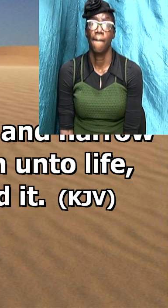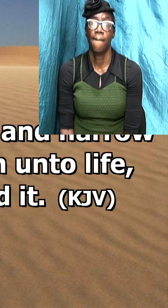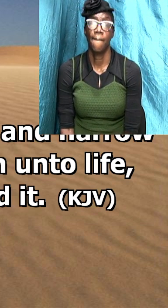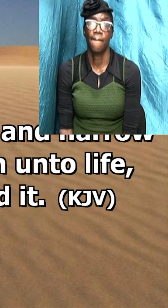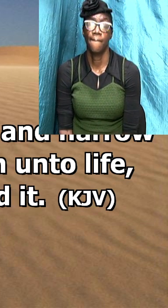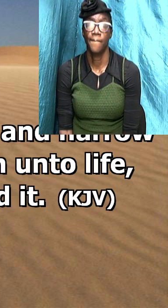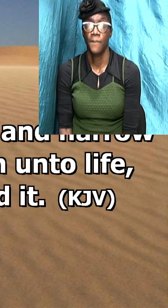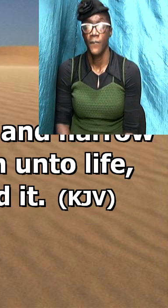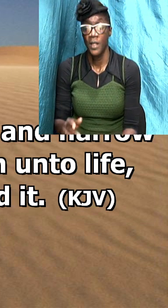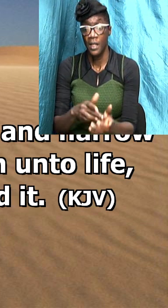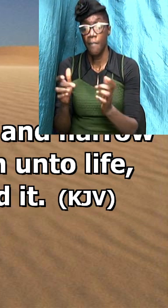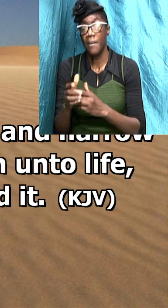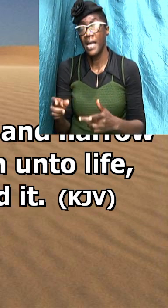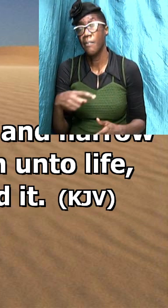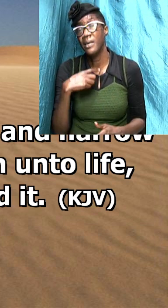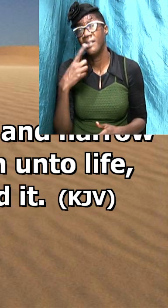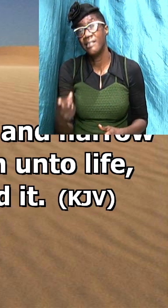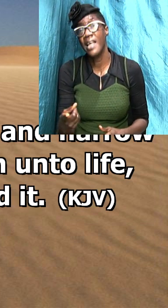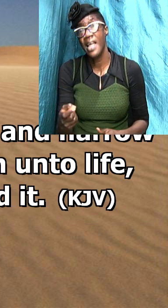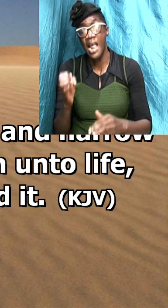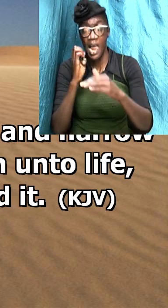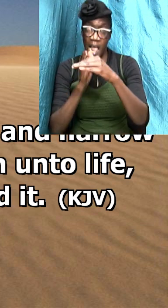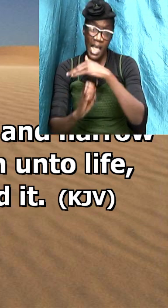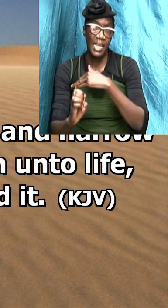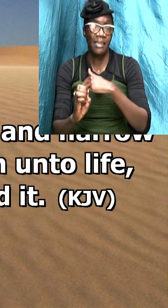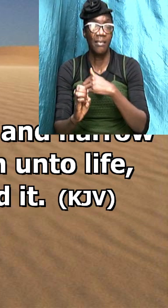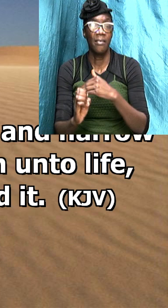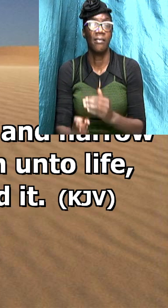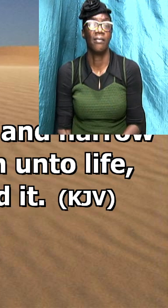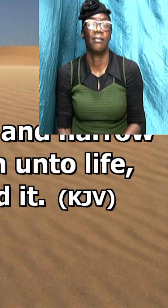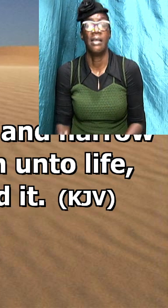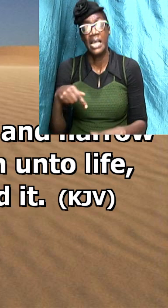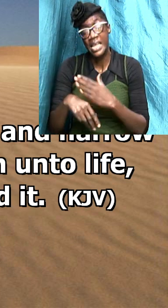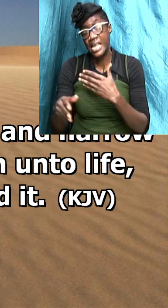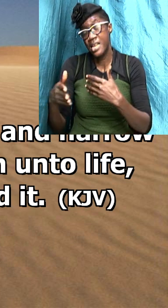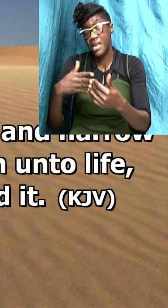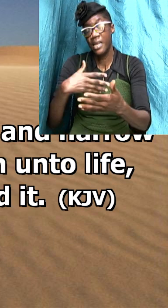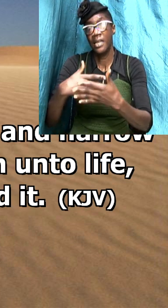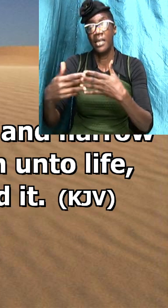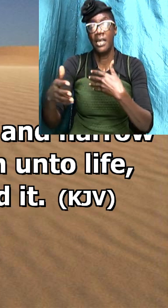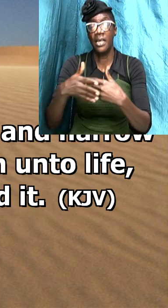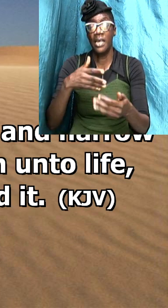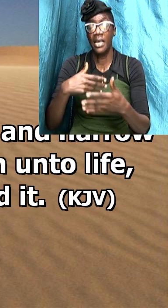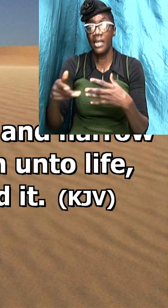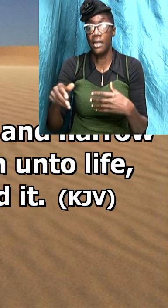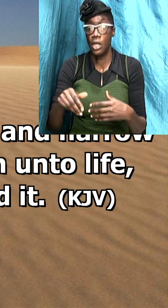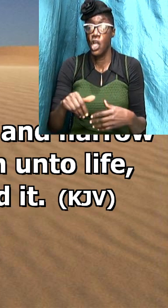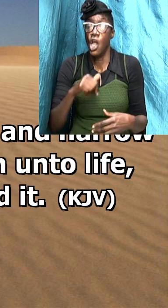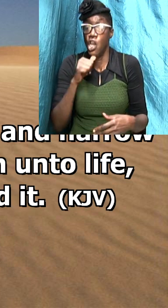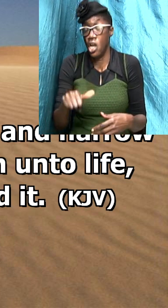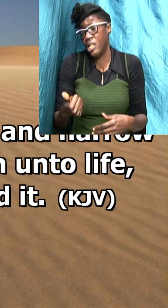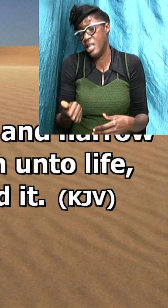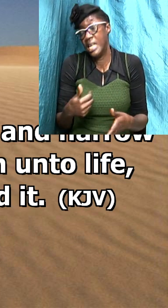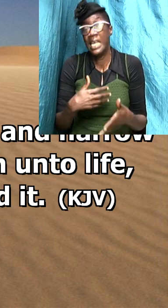so the Bible says enter in the gate but not any gate